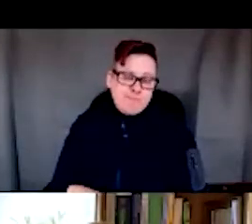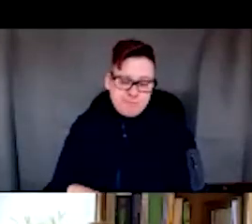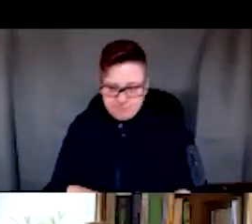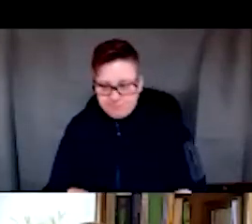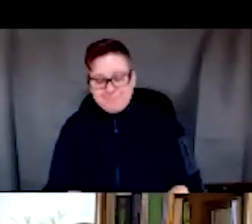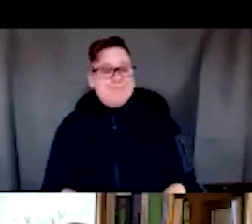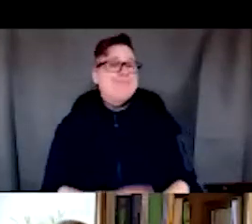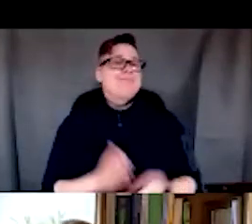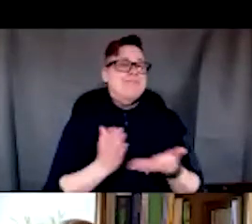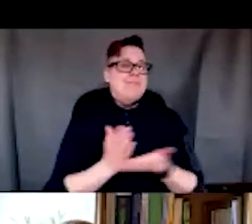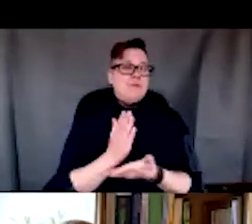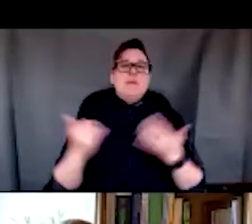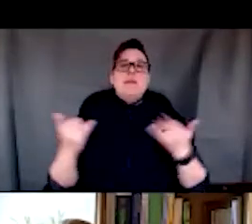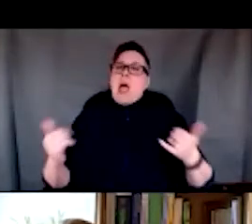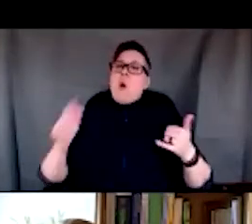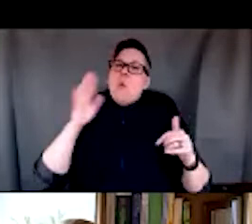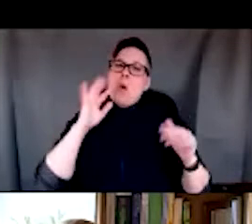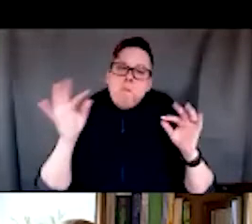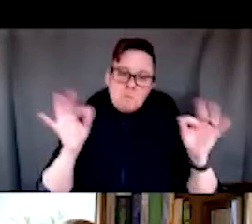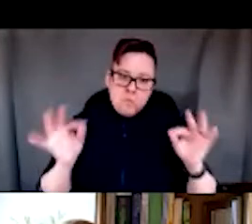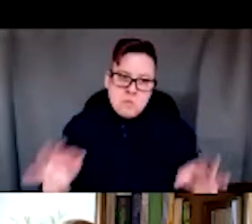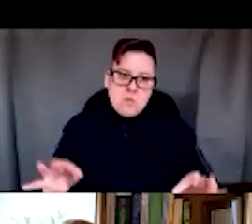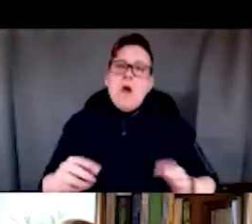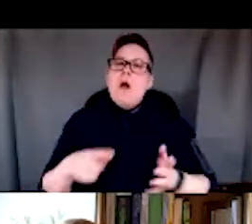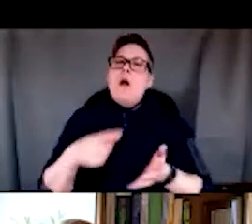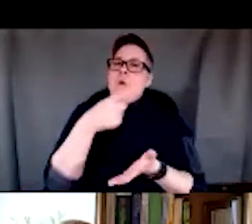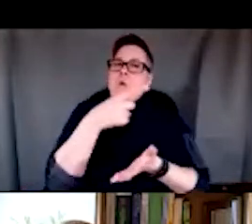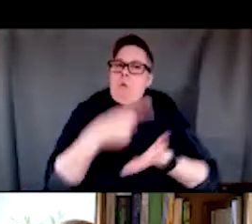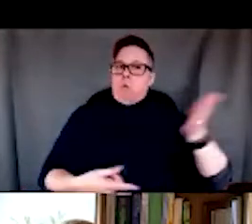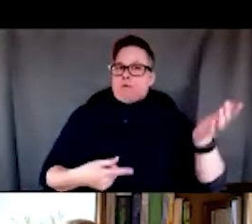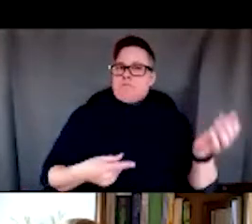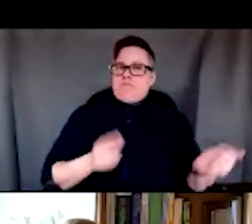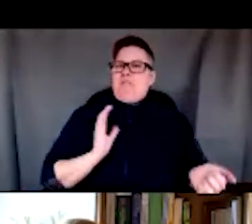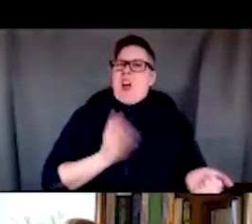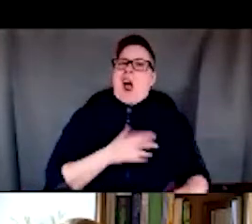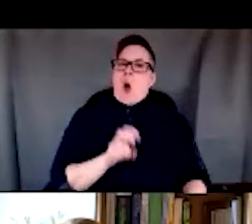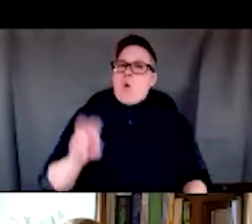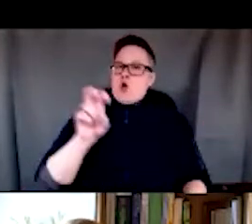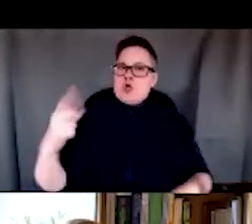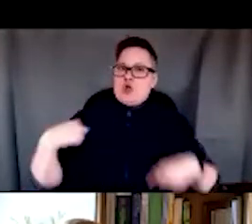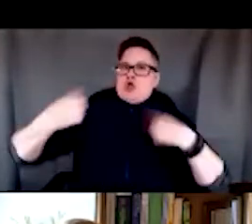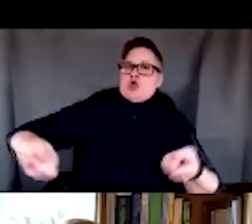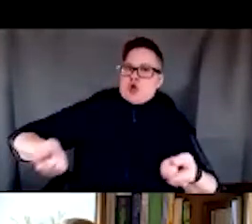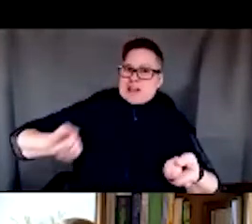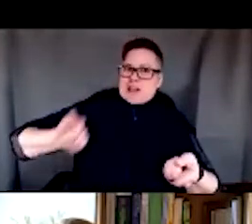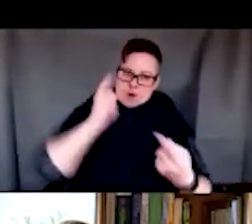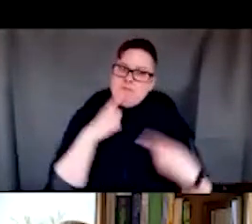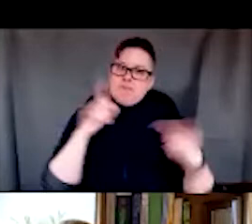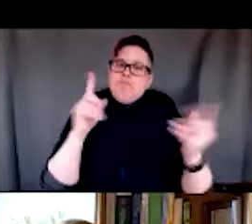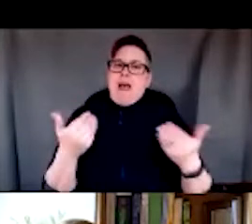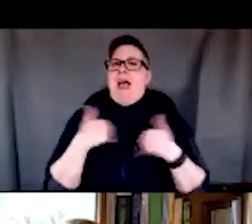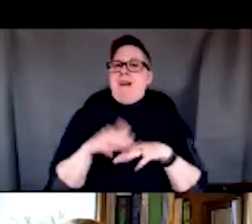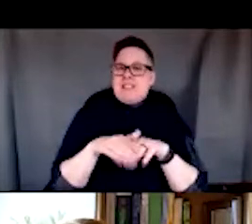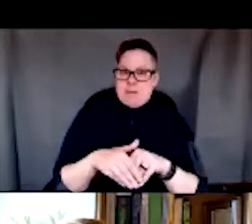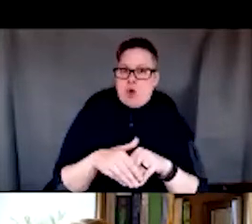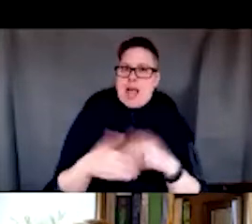All right, so I'm going to walk you through sort of what our journey has been to getting to this simulation and how we've integrated